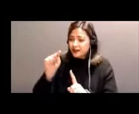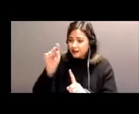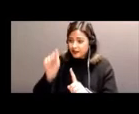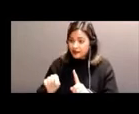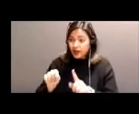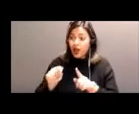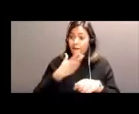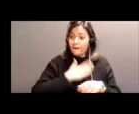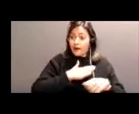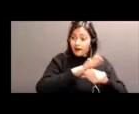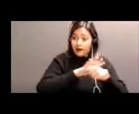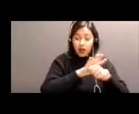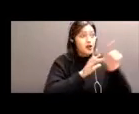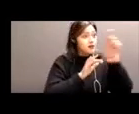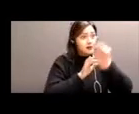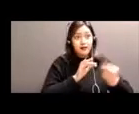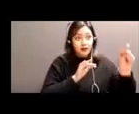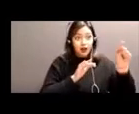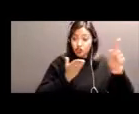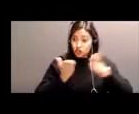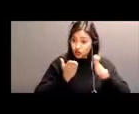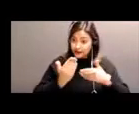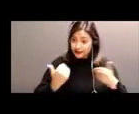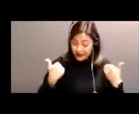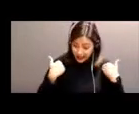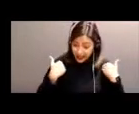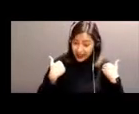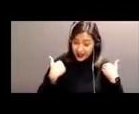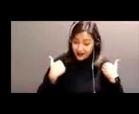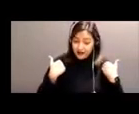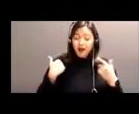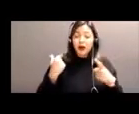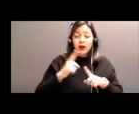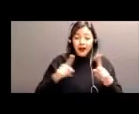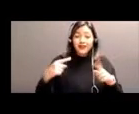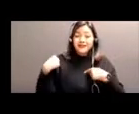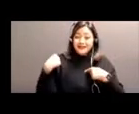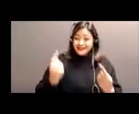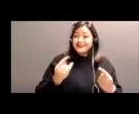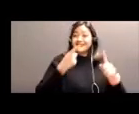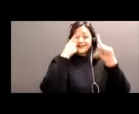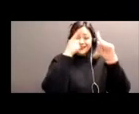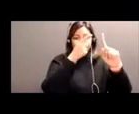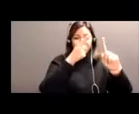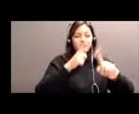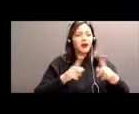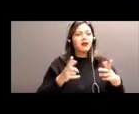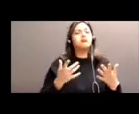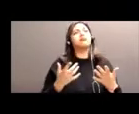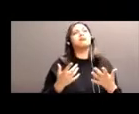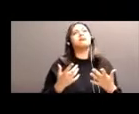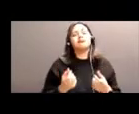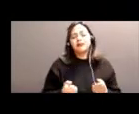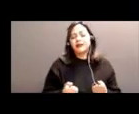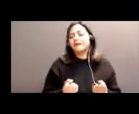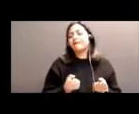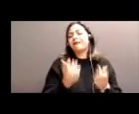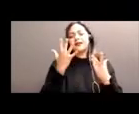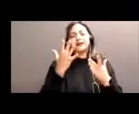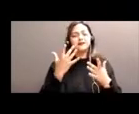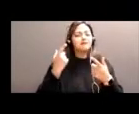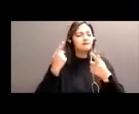Unfortunately, so many broken promises are made where one will say we can deliver,